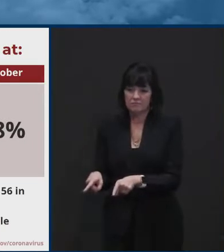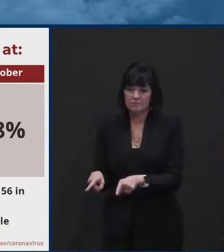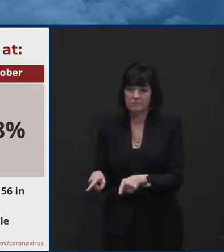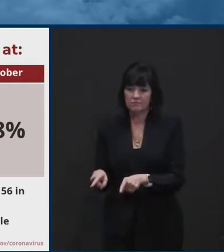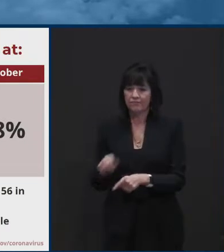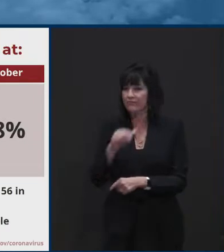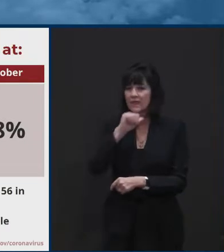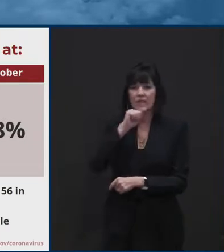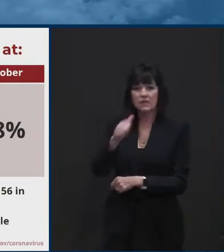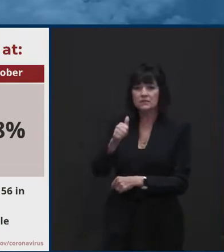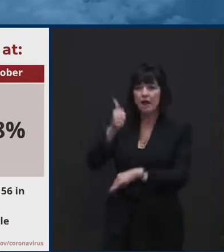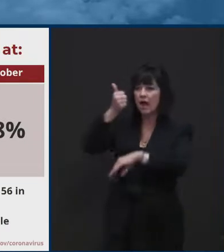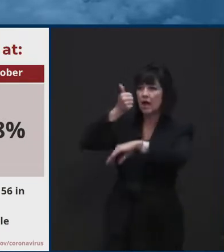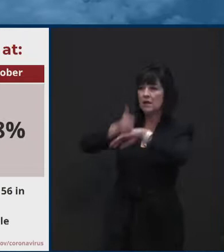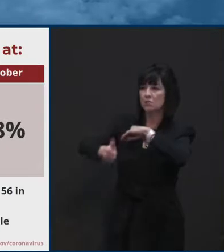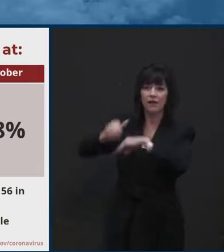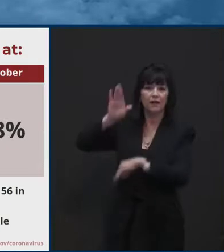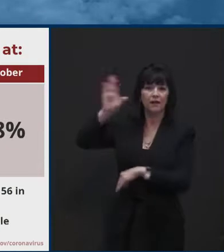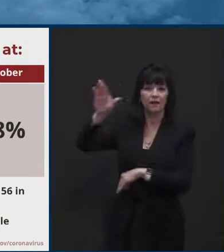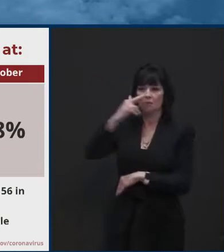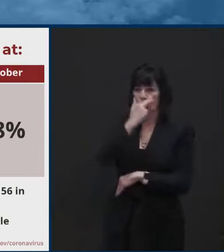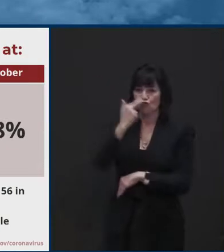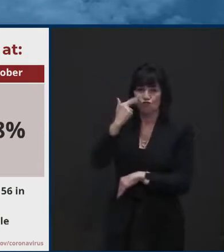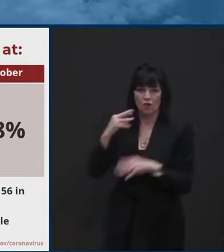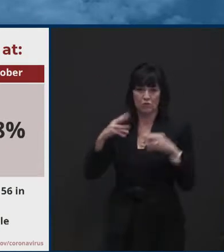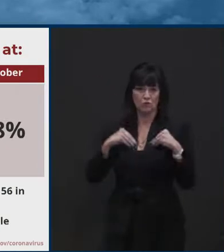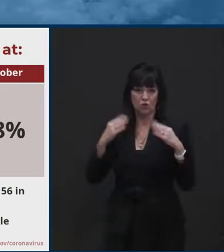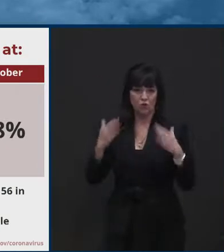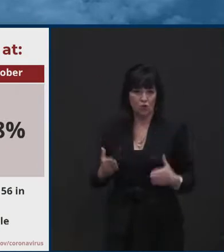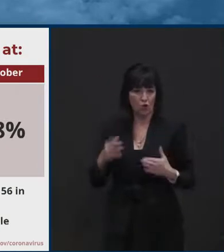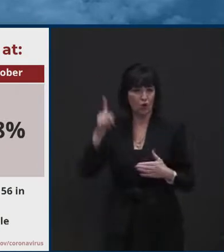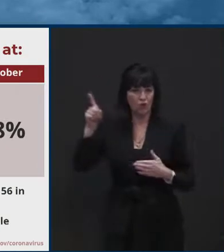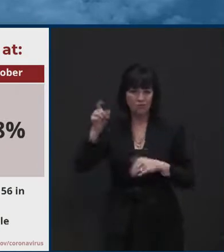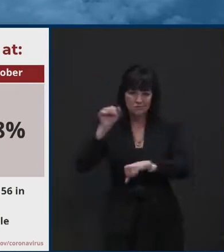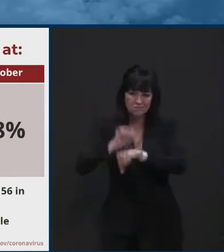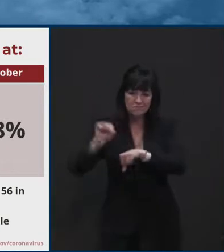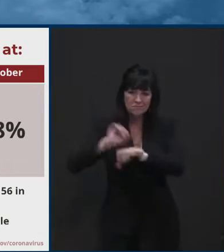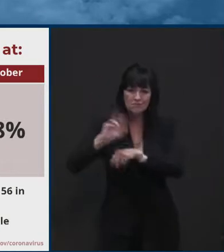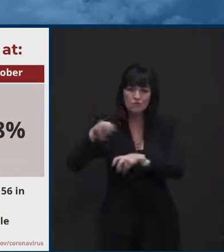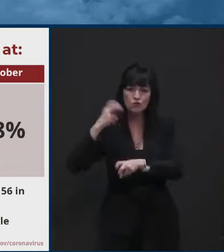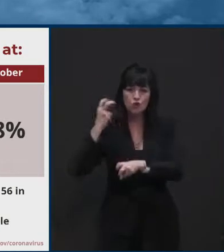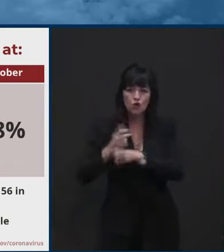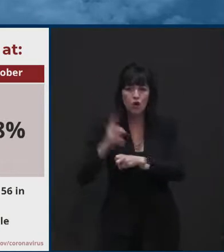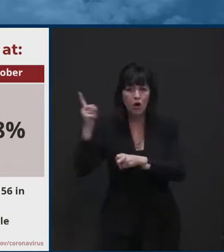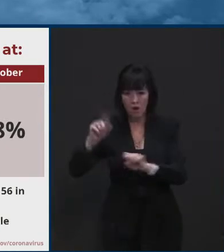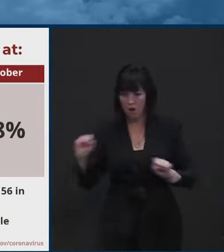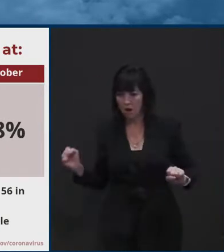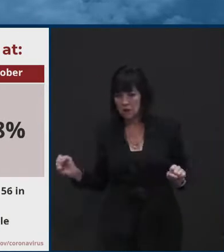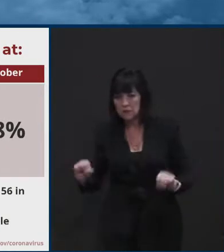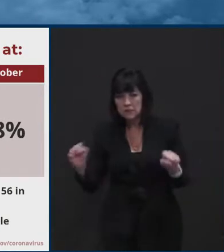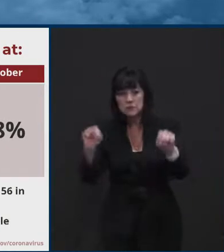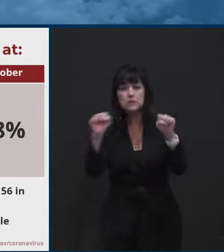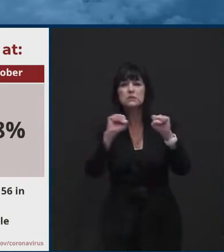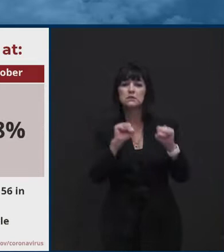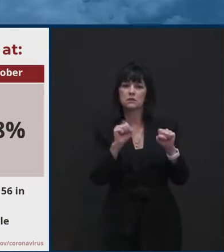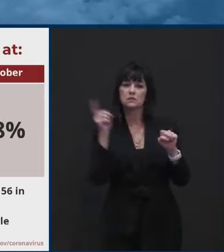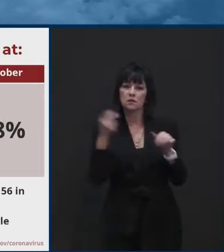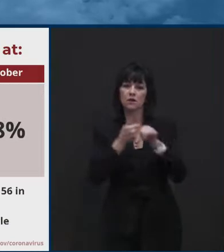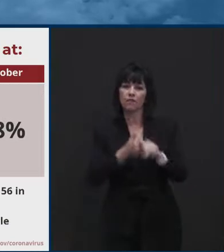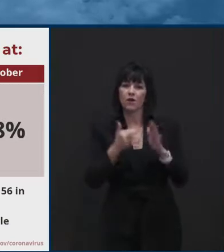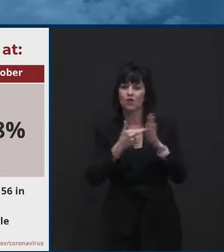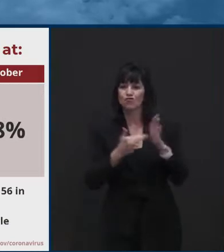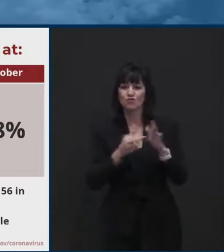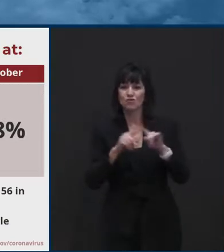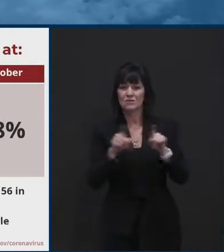fault of the restaurants. The restaurants are doing a lot of hard work around hygiene and keeping things clean. But the